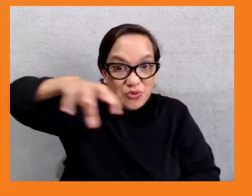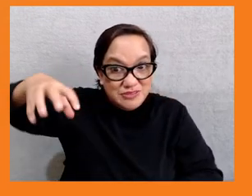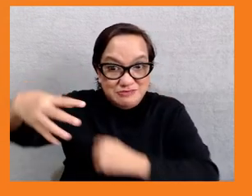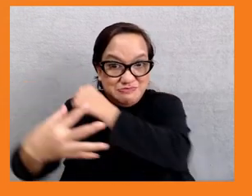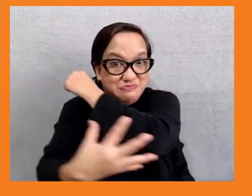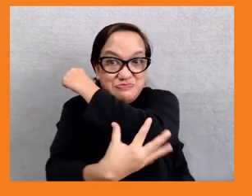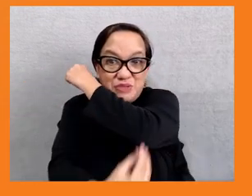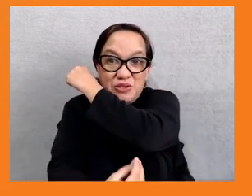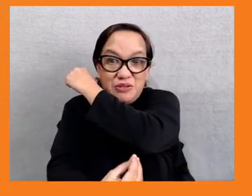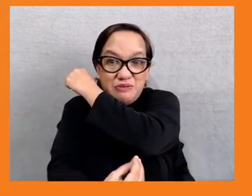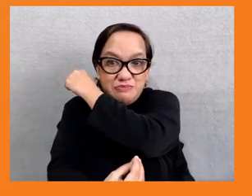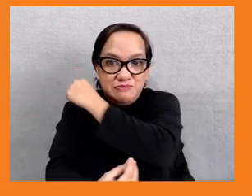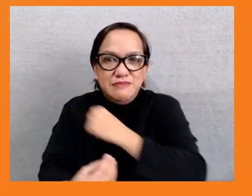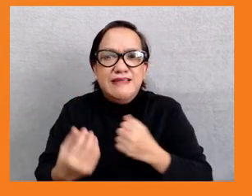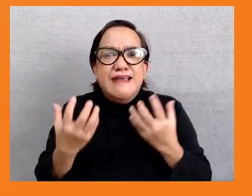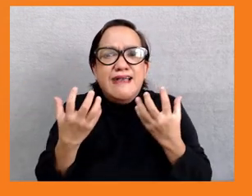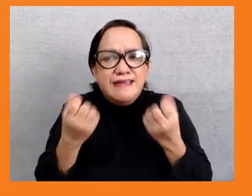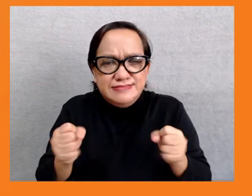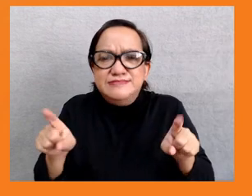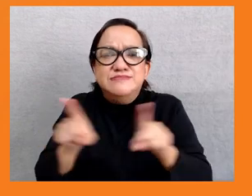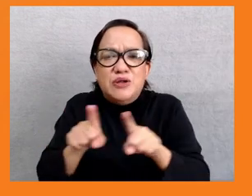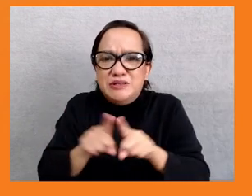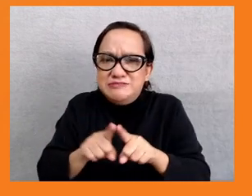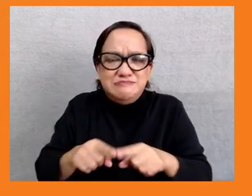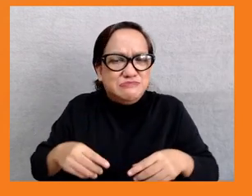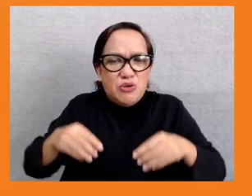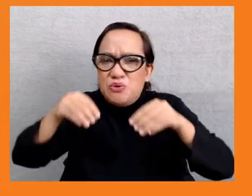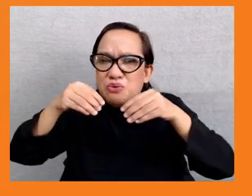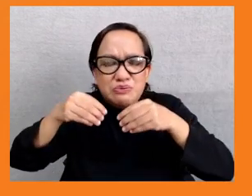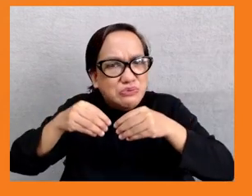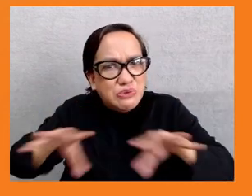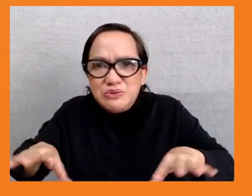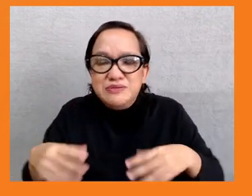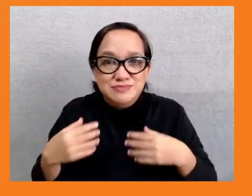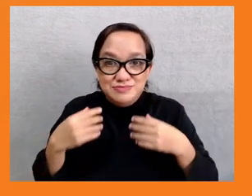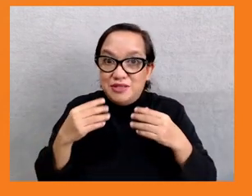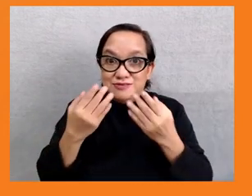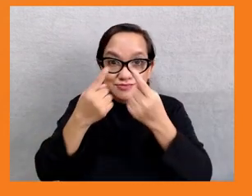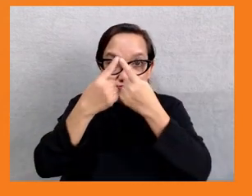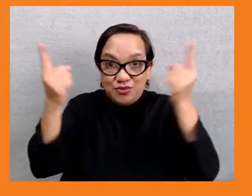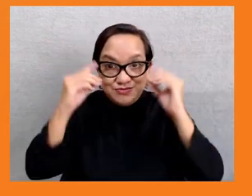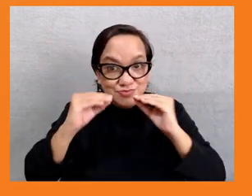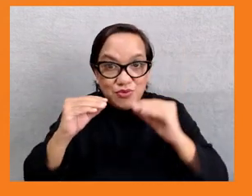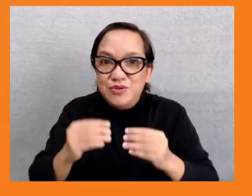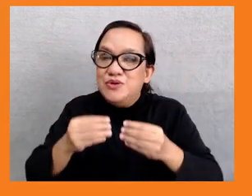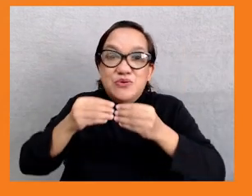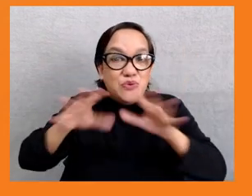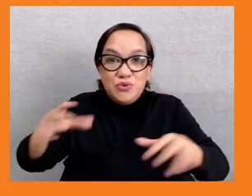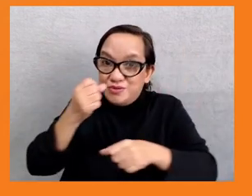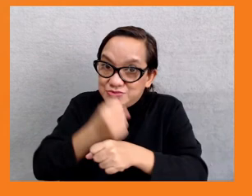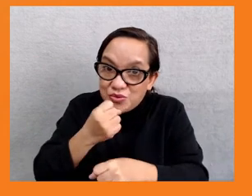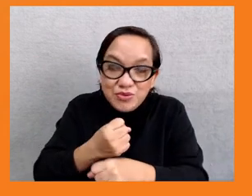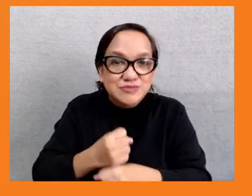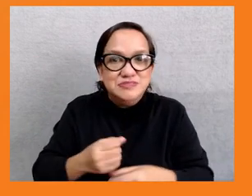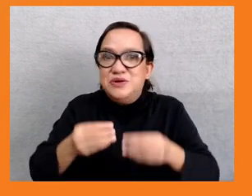healthcare during this period, too. And, you know, I agree with what the colleague said totally about more resilience, but